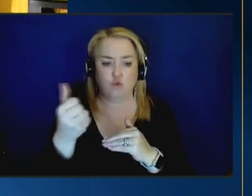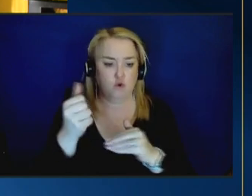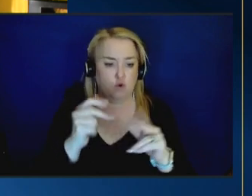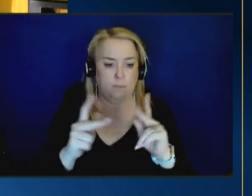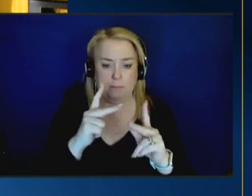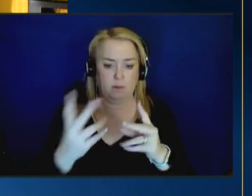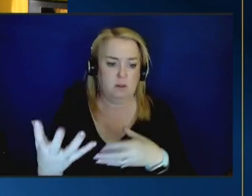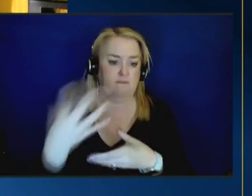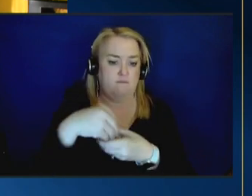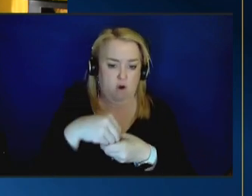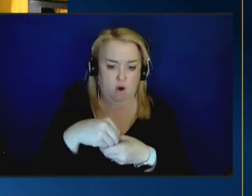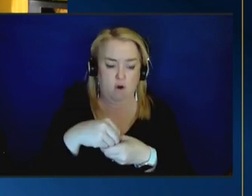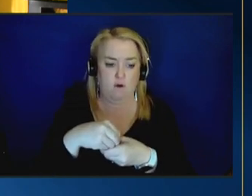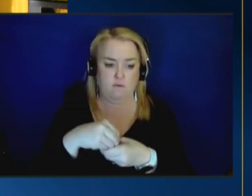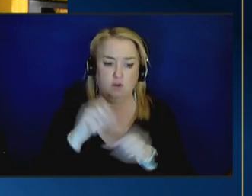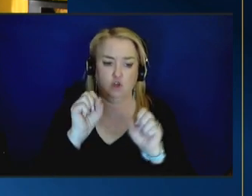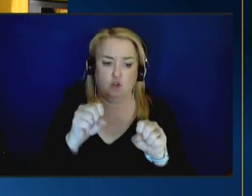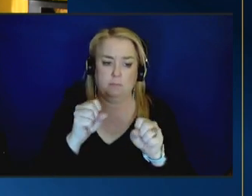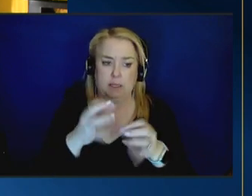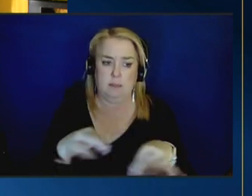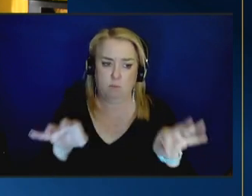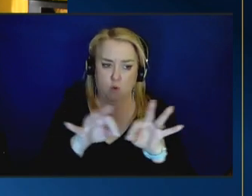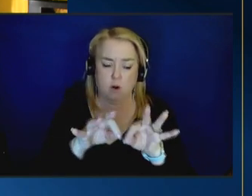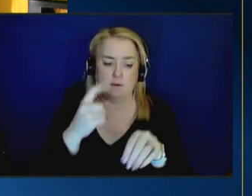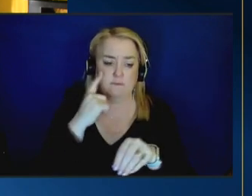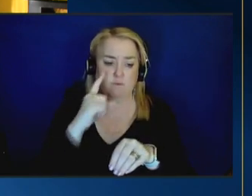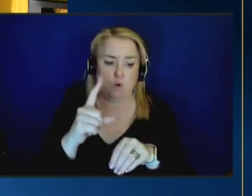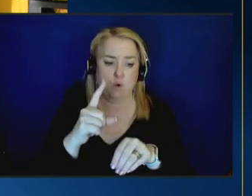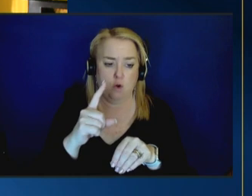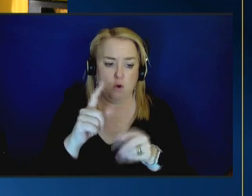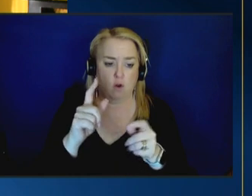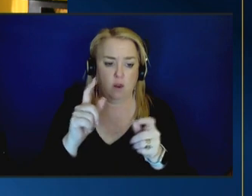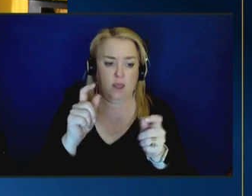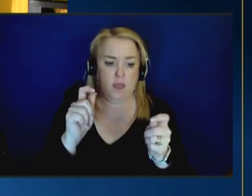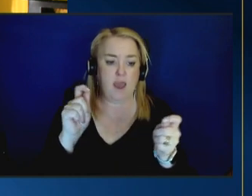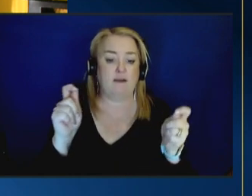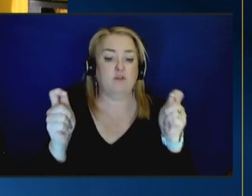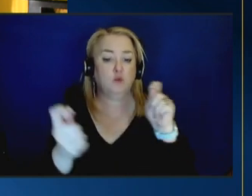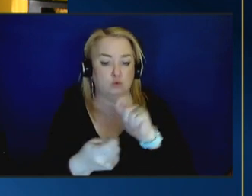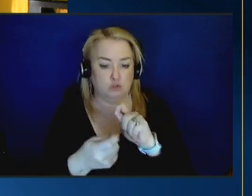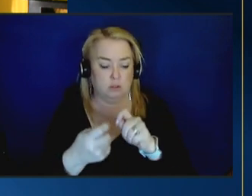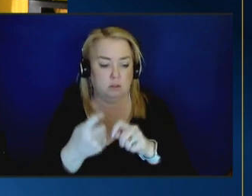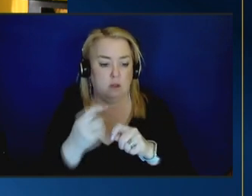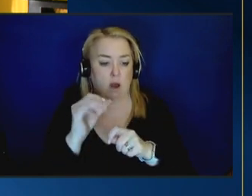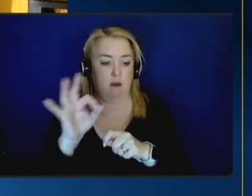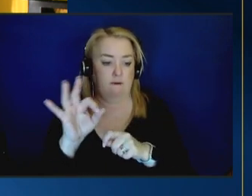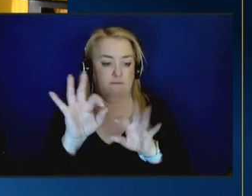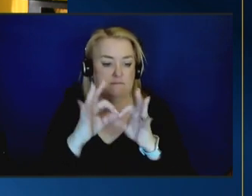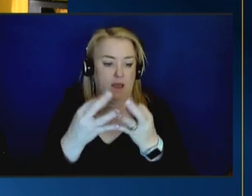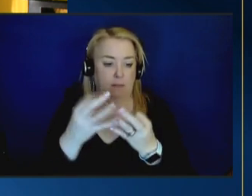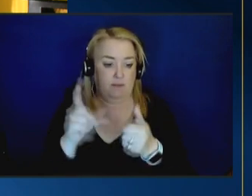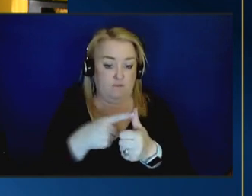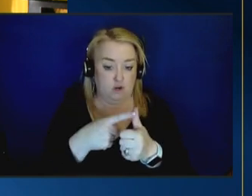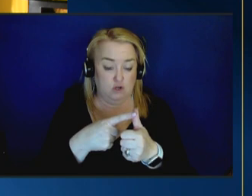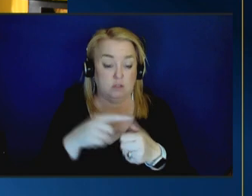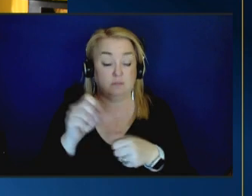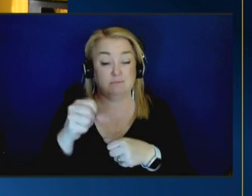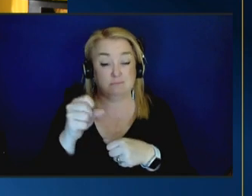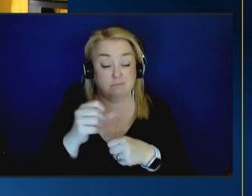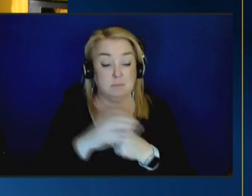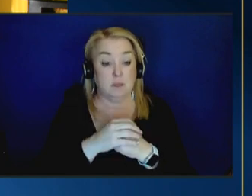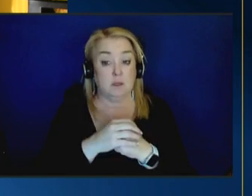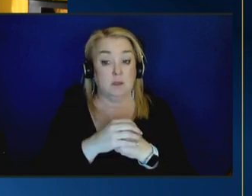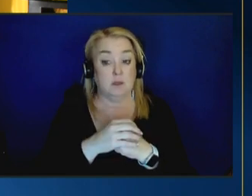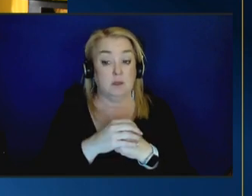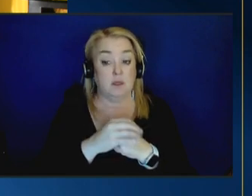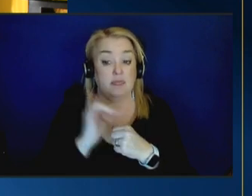that could be critical um in the evolution um of family first specifically you know given um its initial